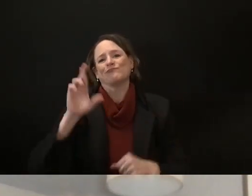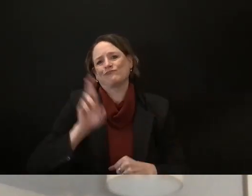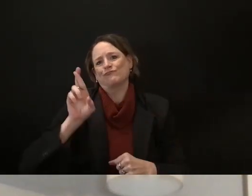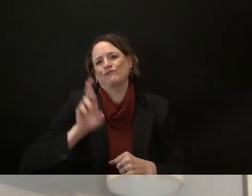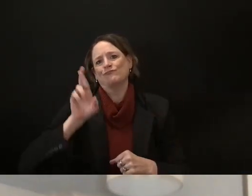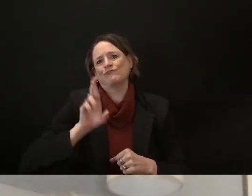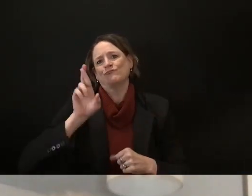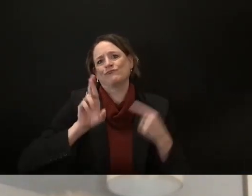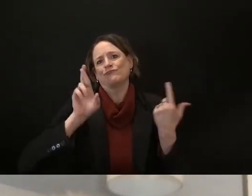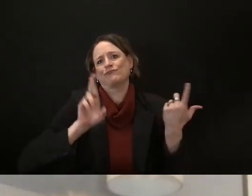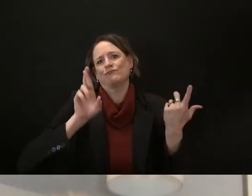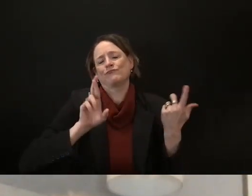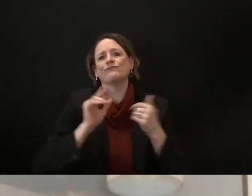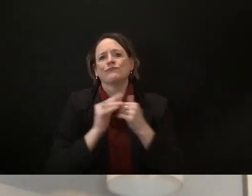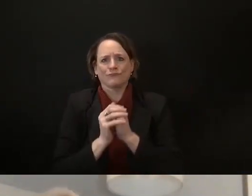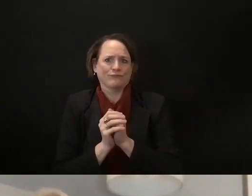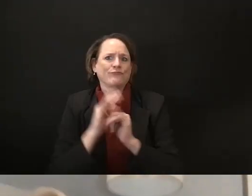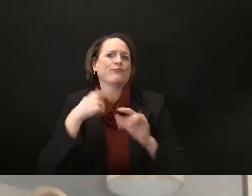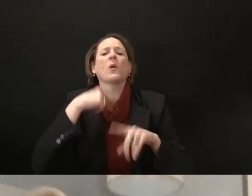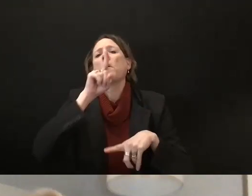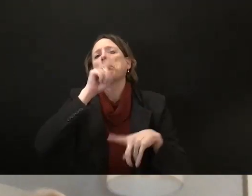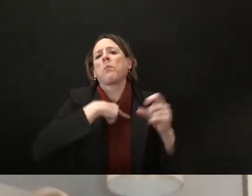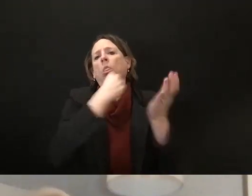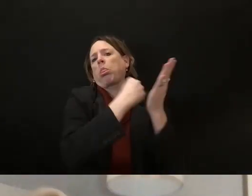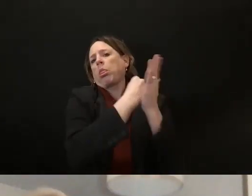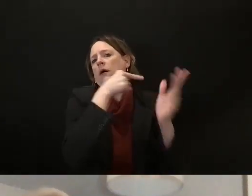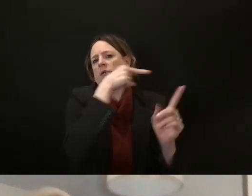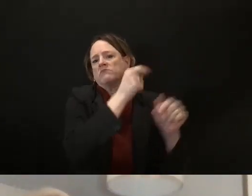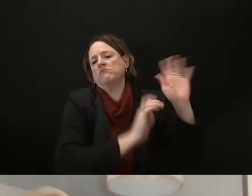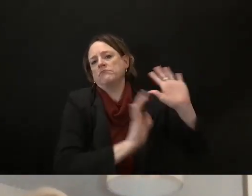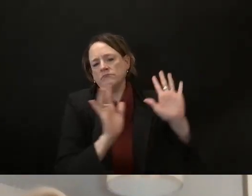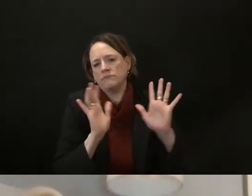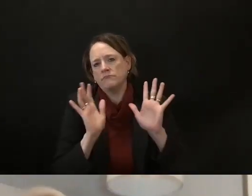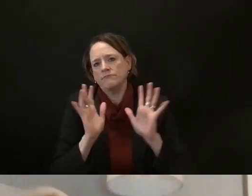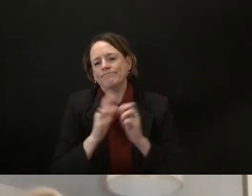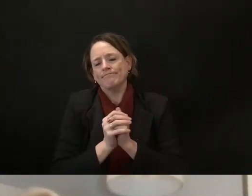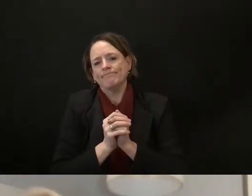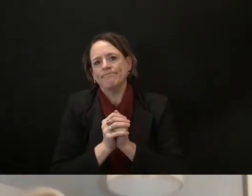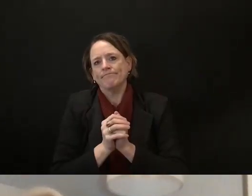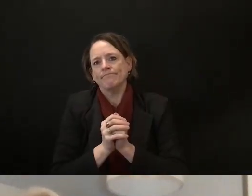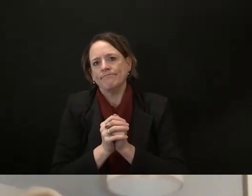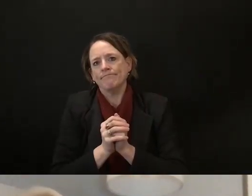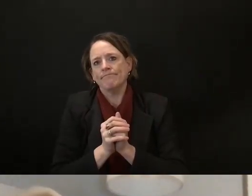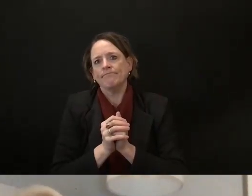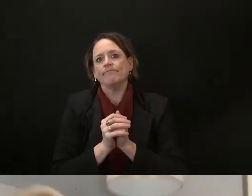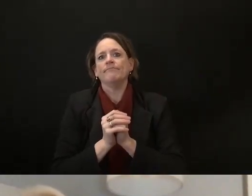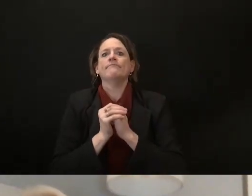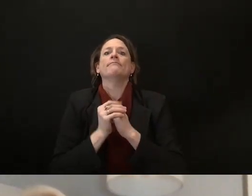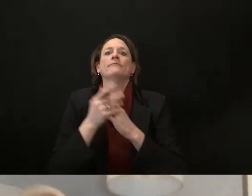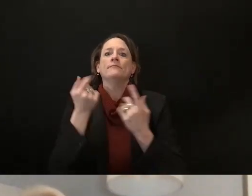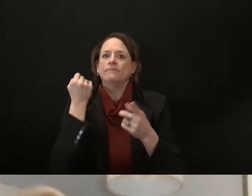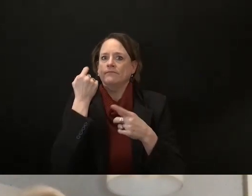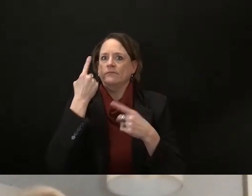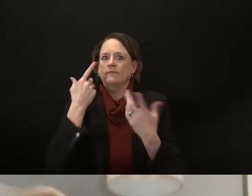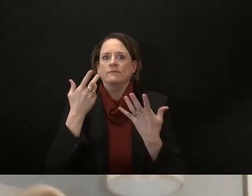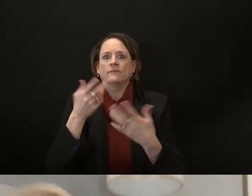is we should have been meeting every single month when the pandemic hit we should be giving updates there should have been you know resources that